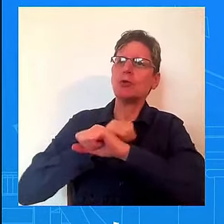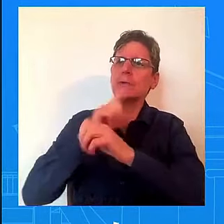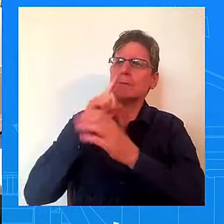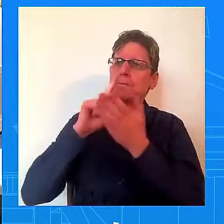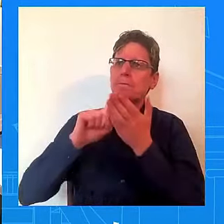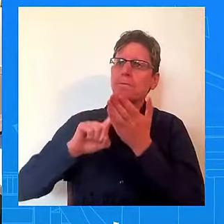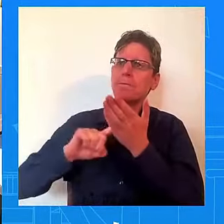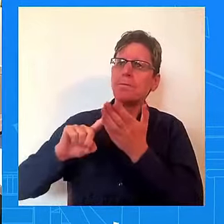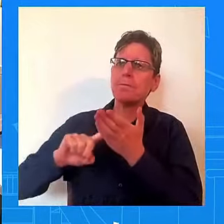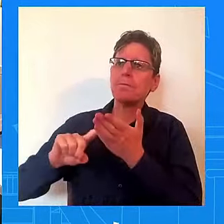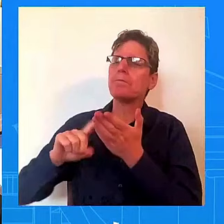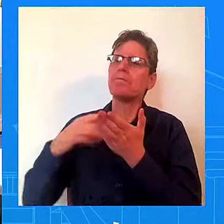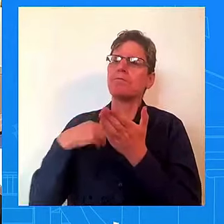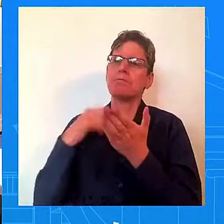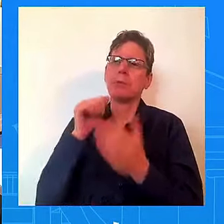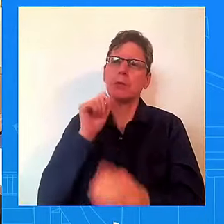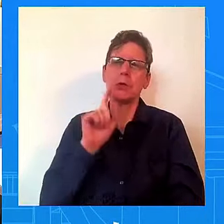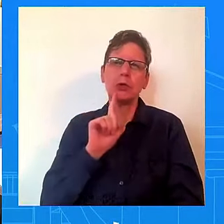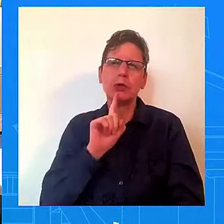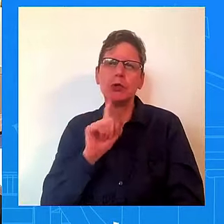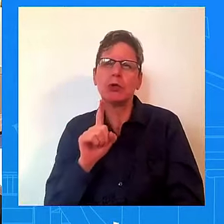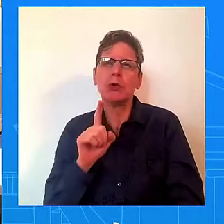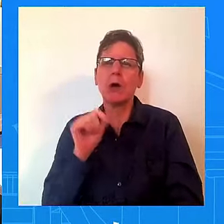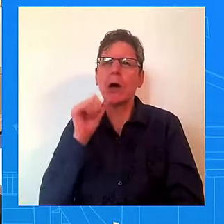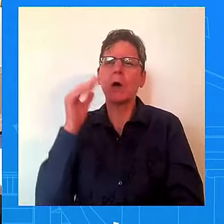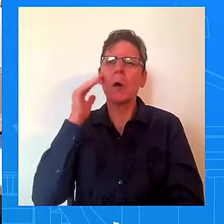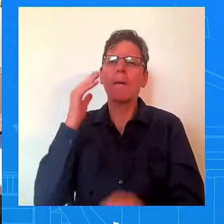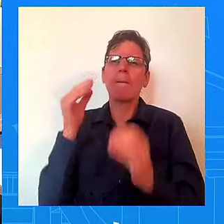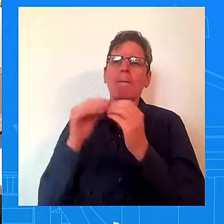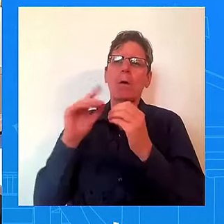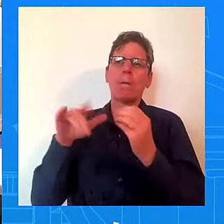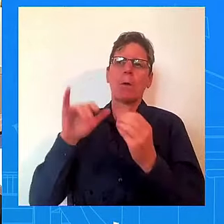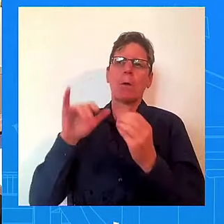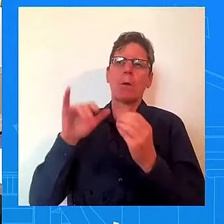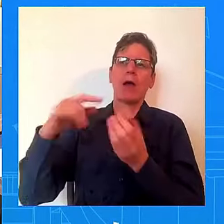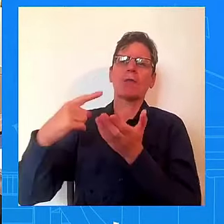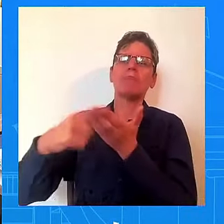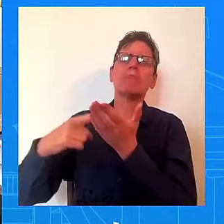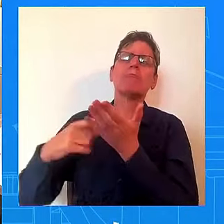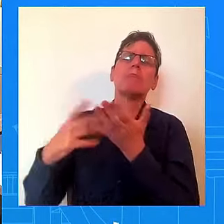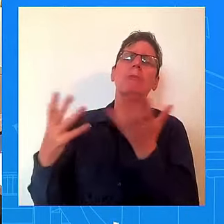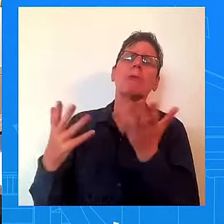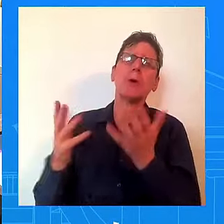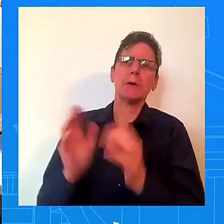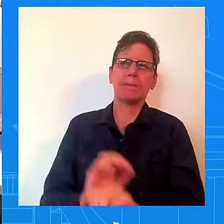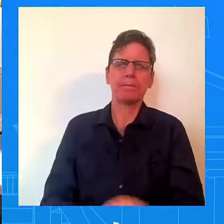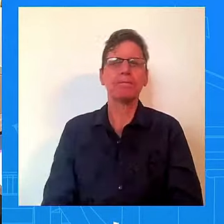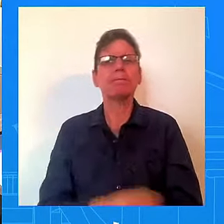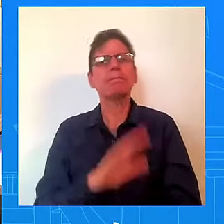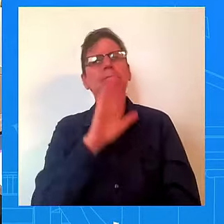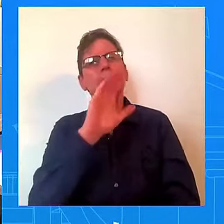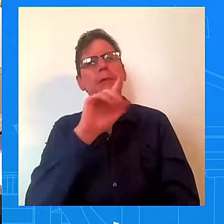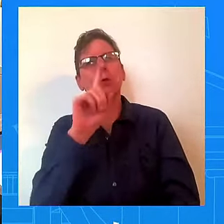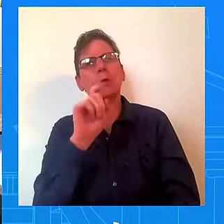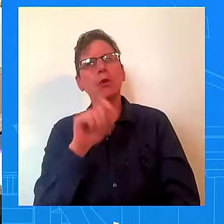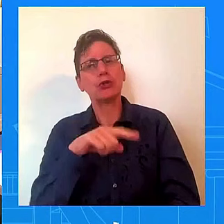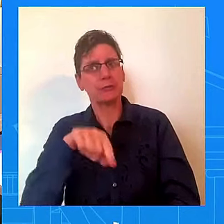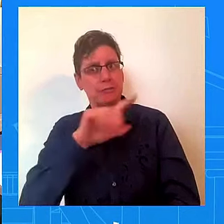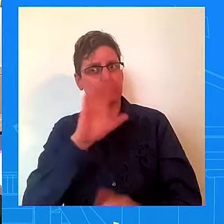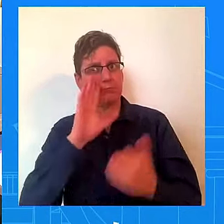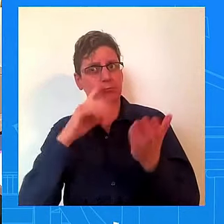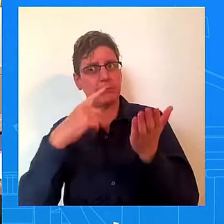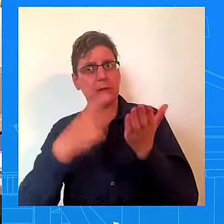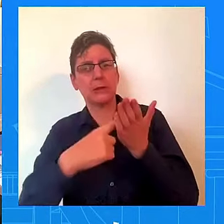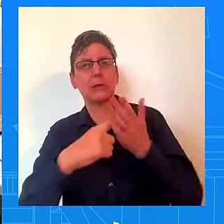The President returned from Pennsylvania yesterday. That he made a statement to the pool about not getting back out into the